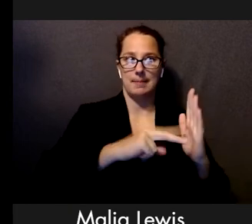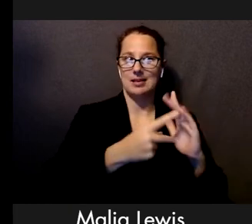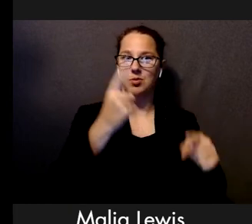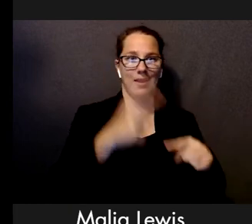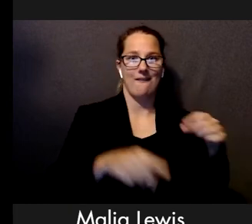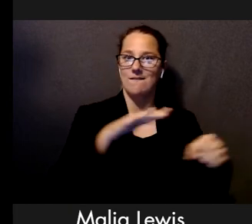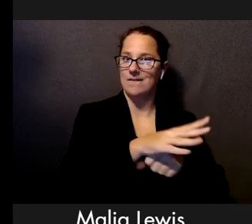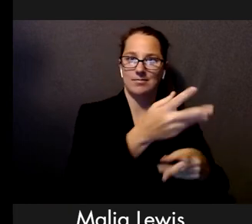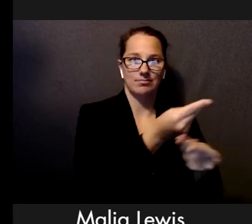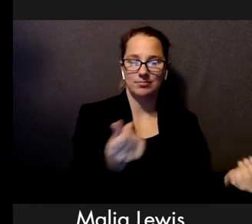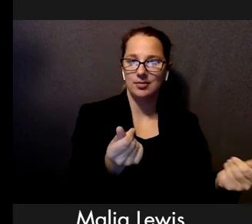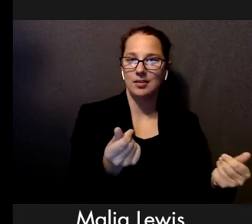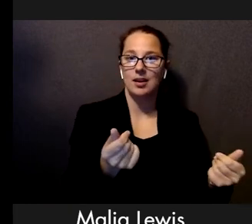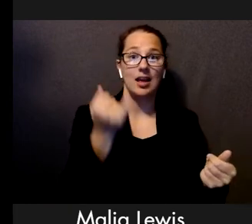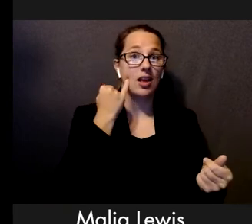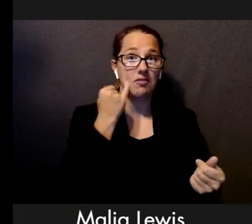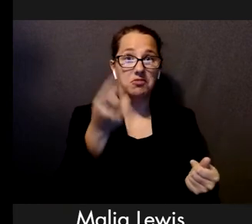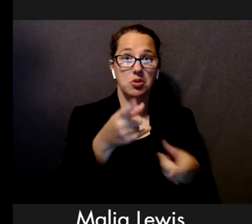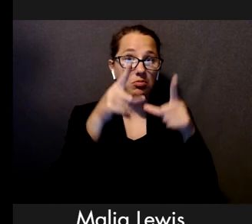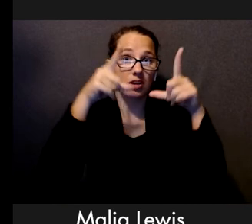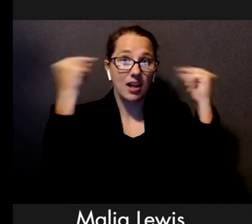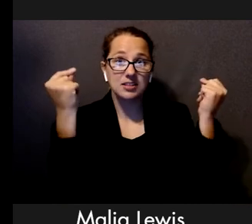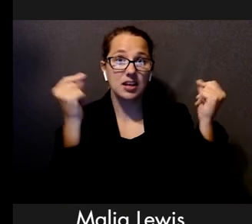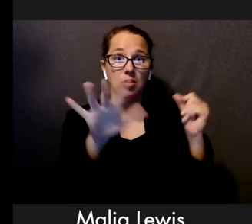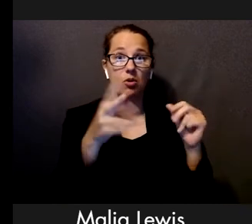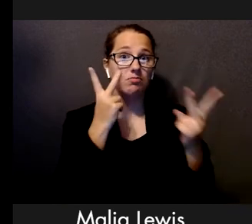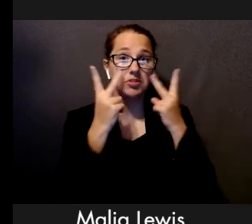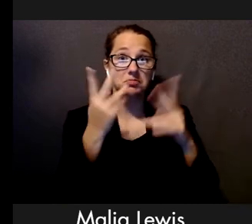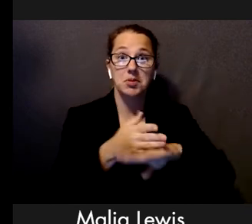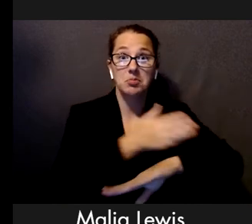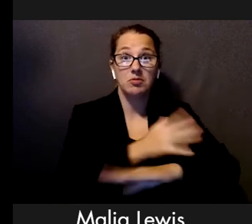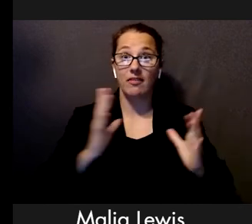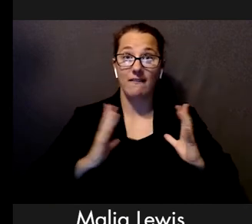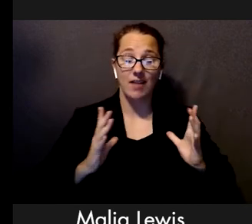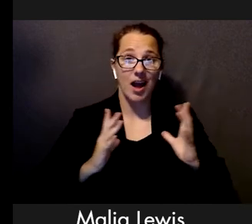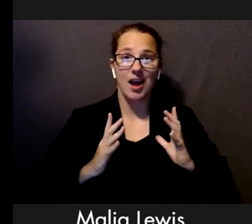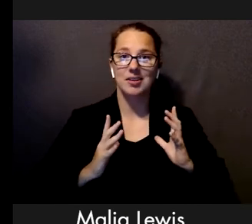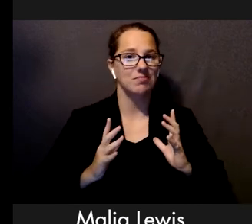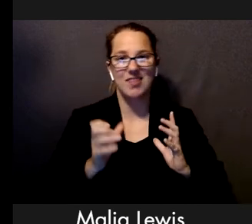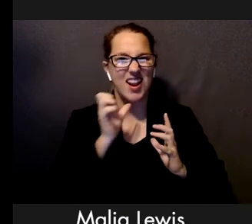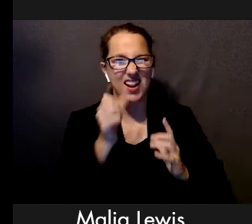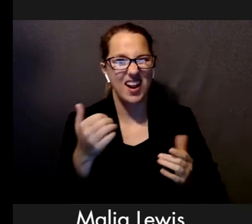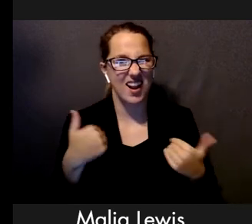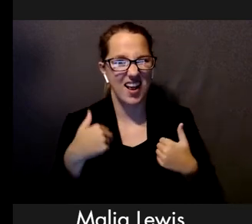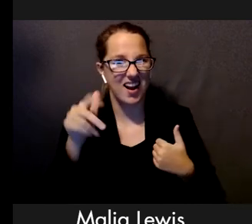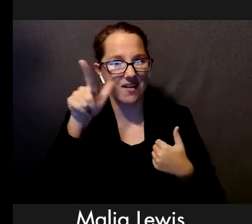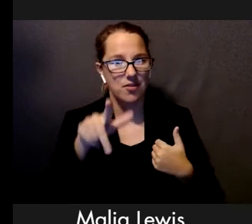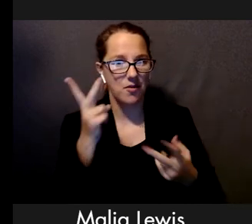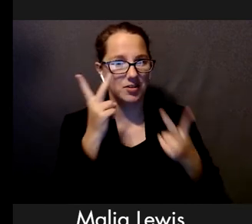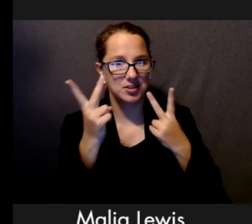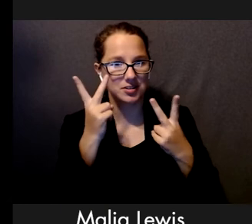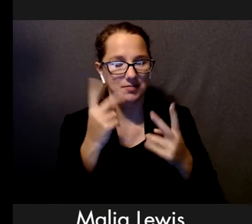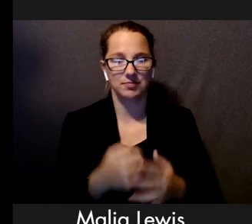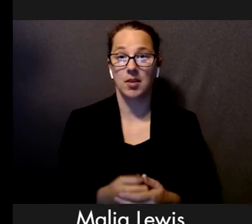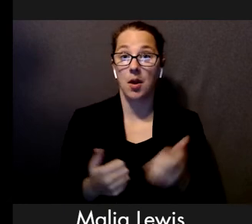if you're nearsighted and you wear glasses, then you don't have low vision. And actually, most people with visual impairments do